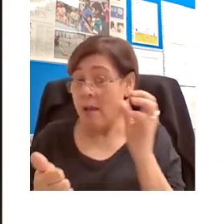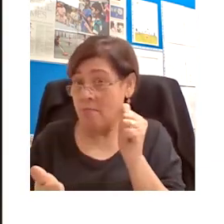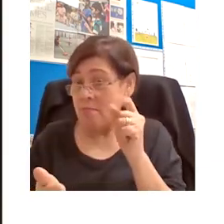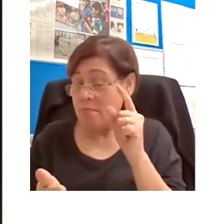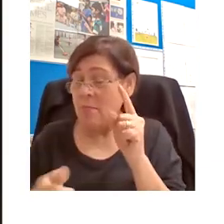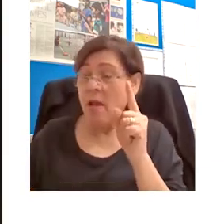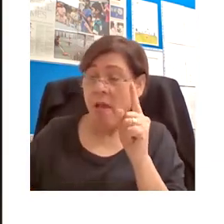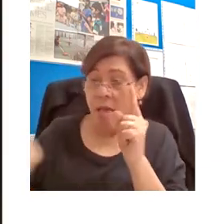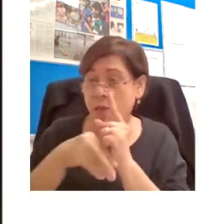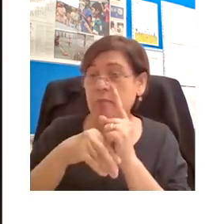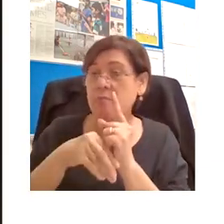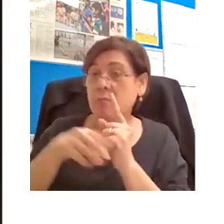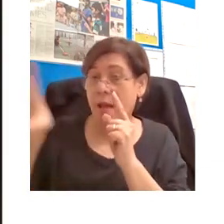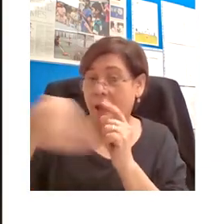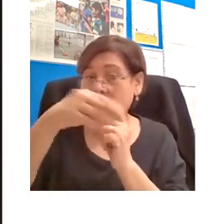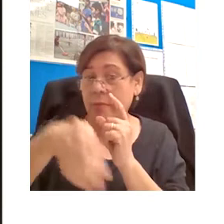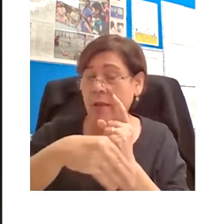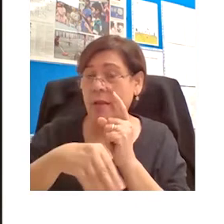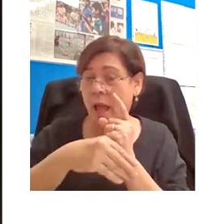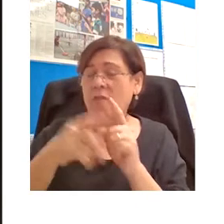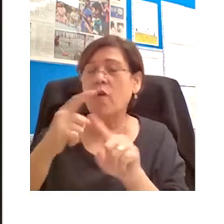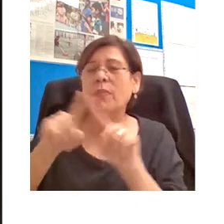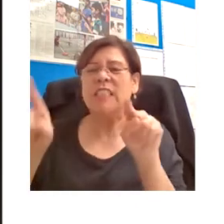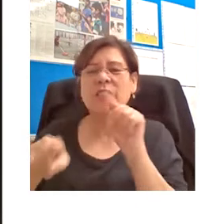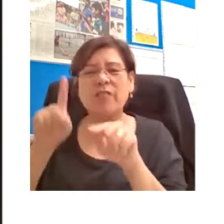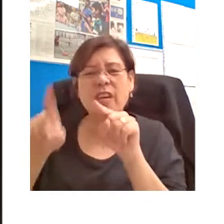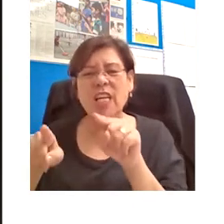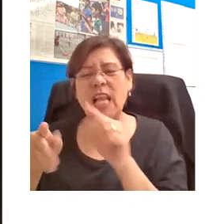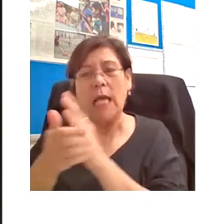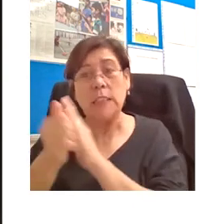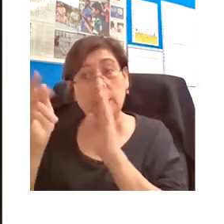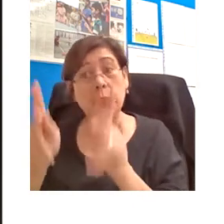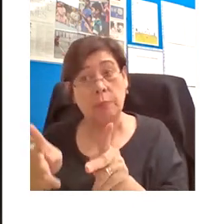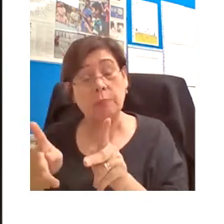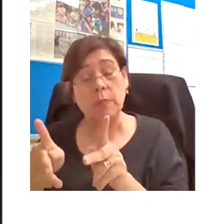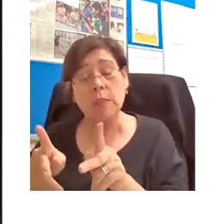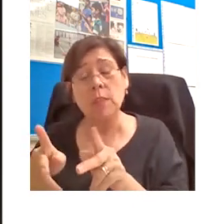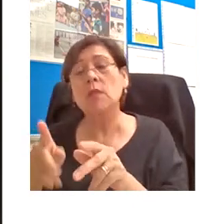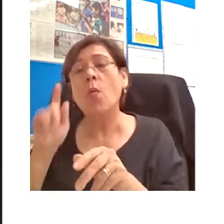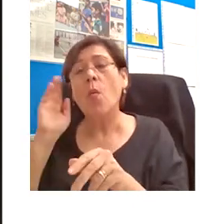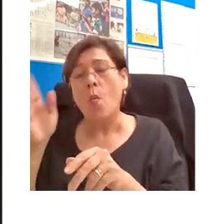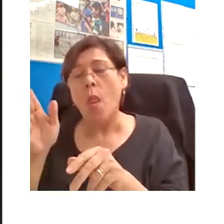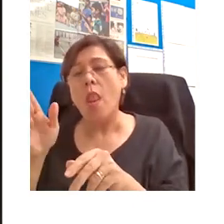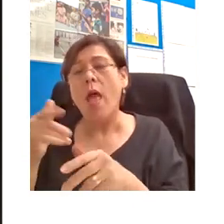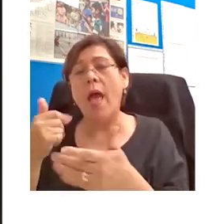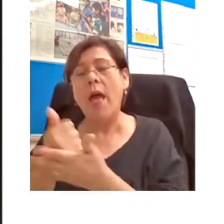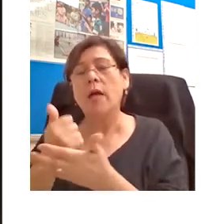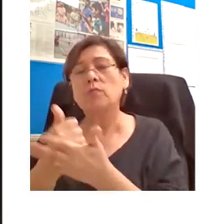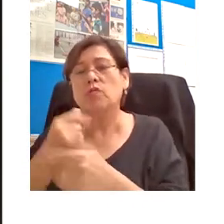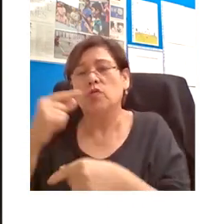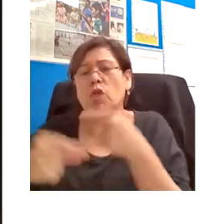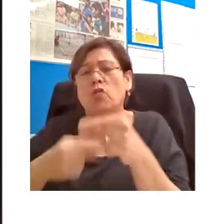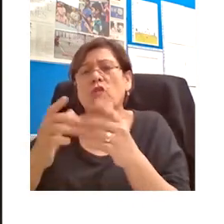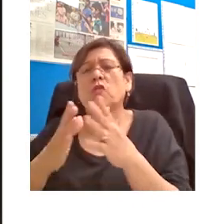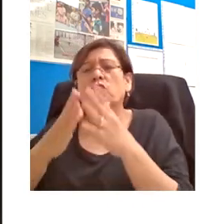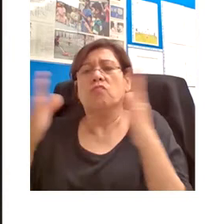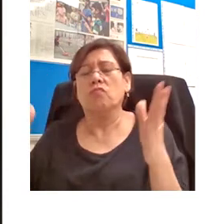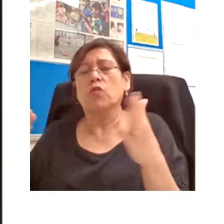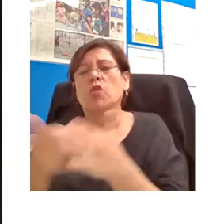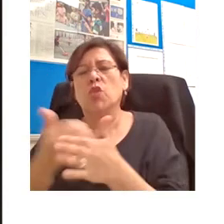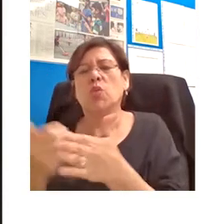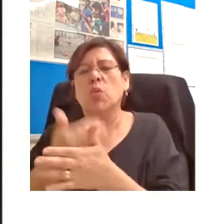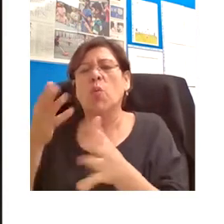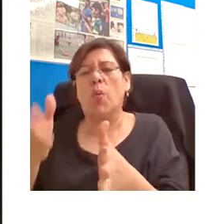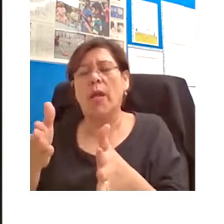linking networks of association, linking these objects with one another generated by AI and machine learning. Another